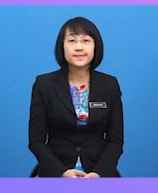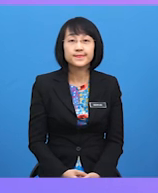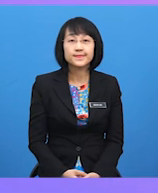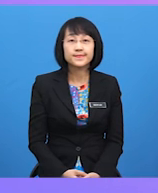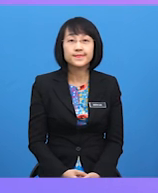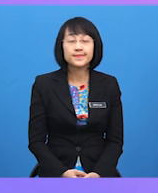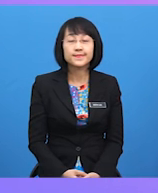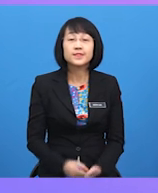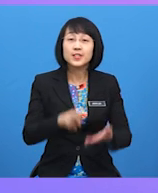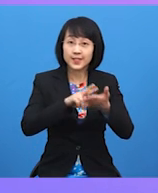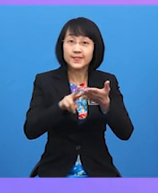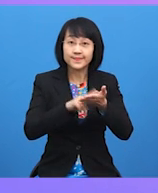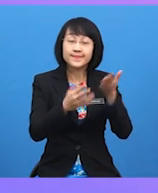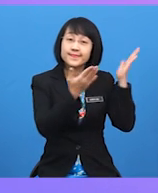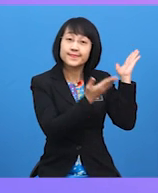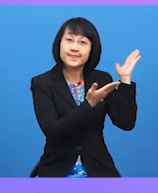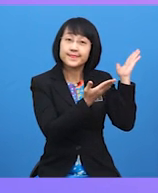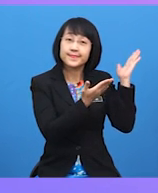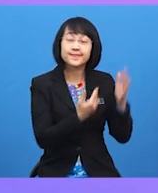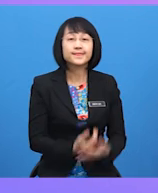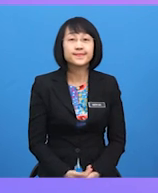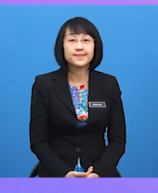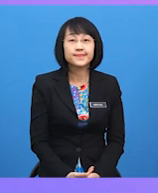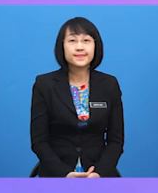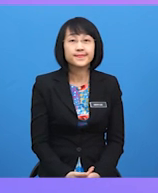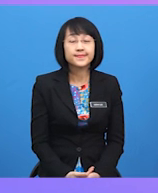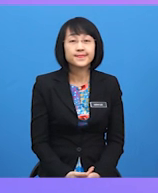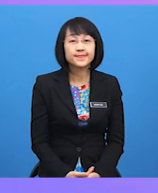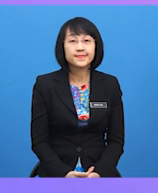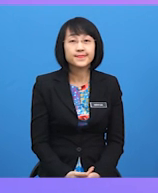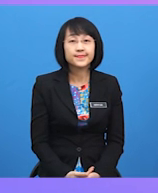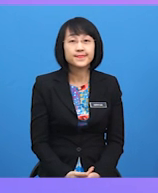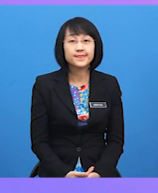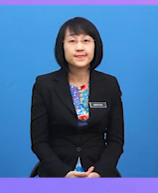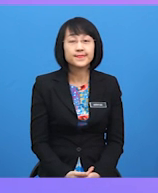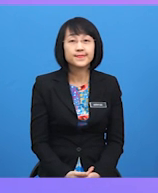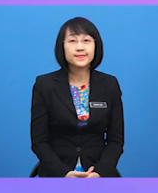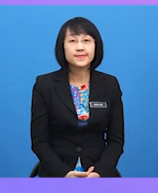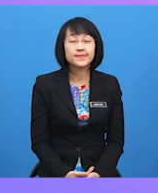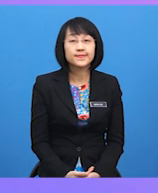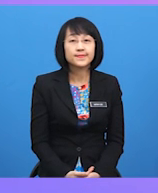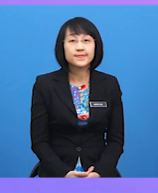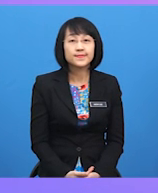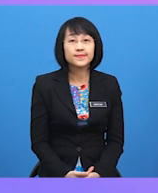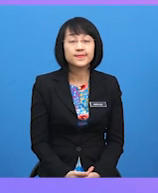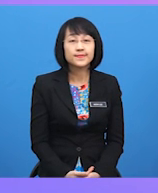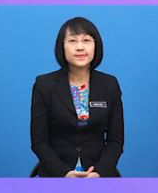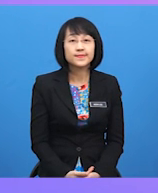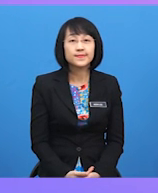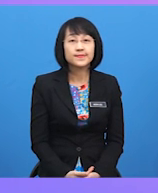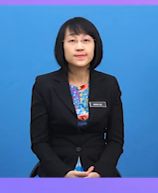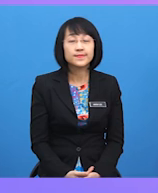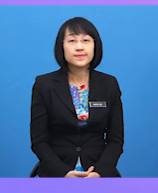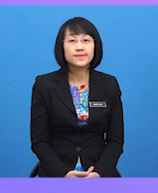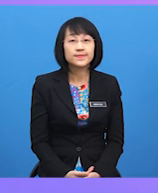Dear Sarah, what are you up to? I would like to recommend the Lost World